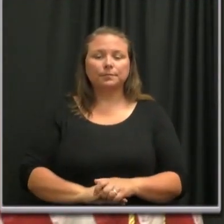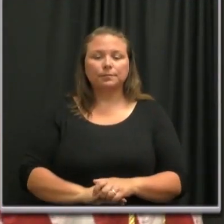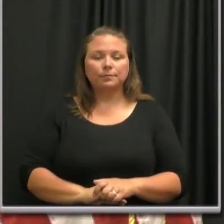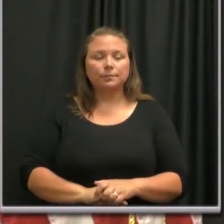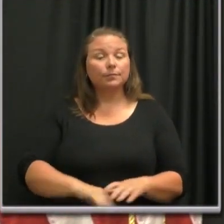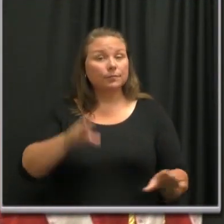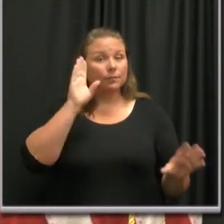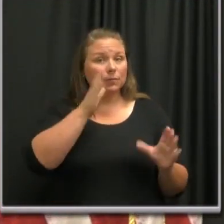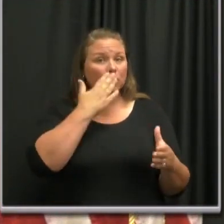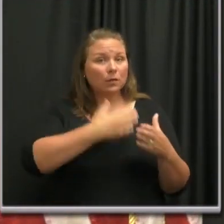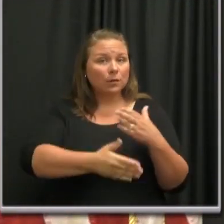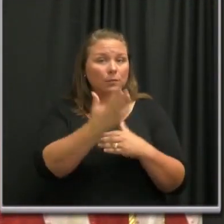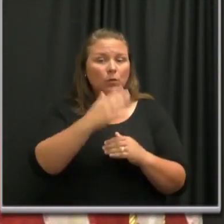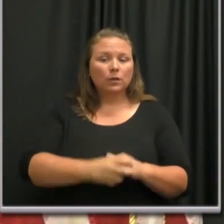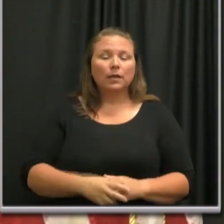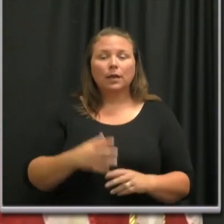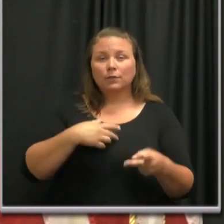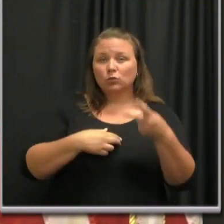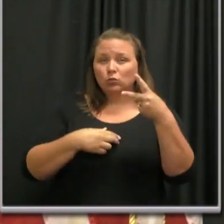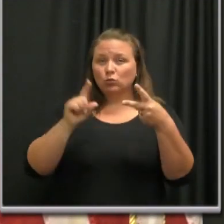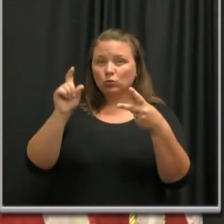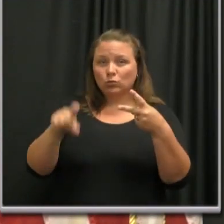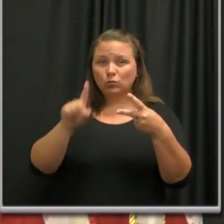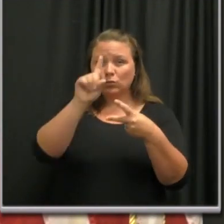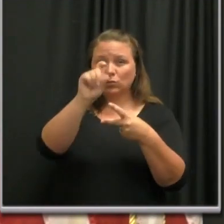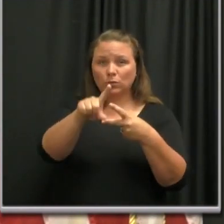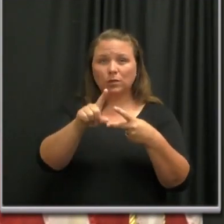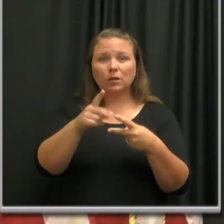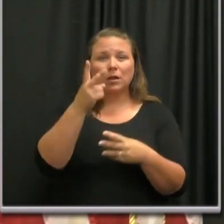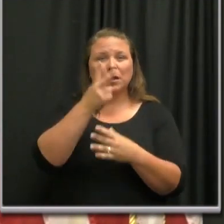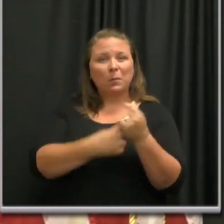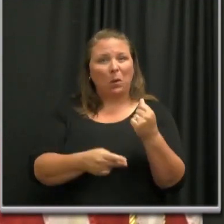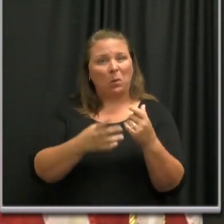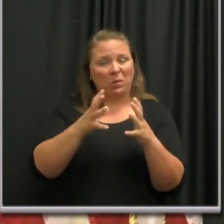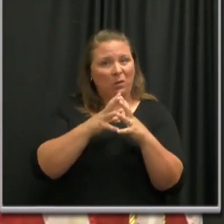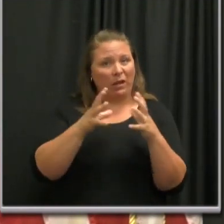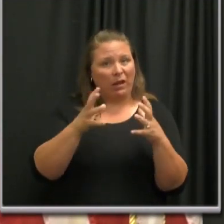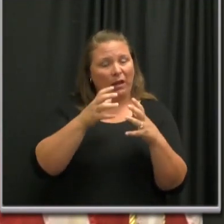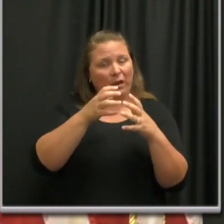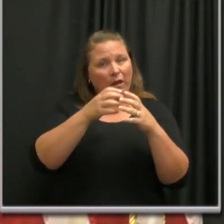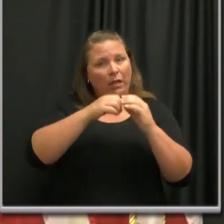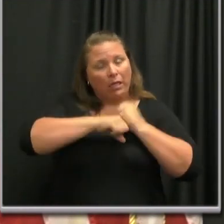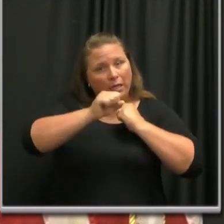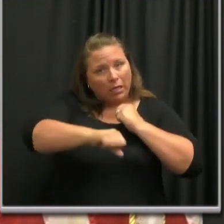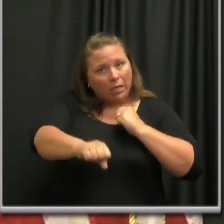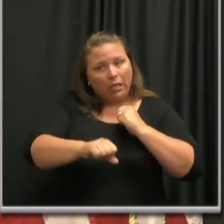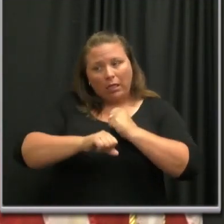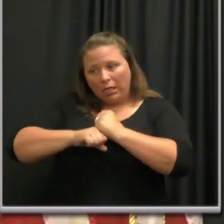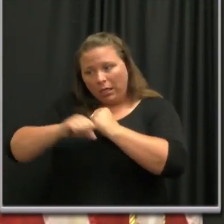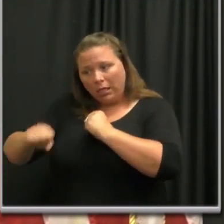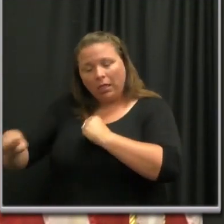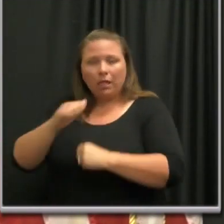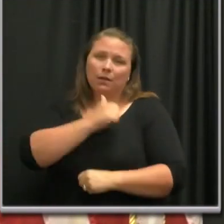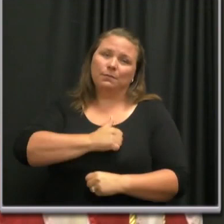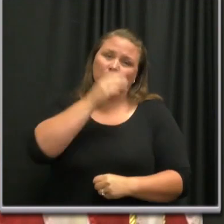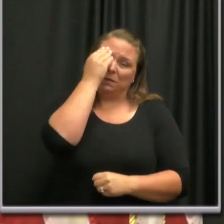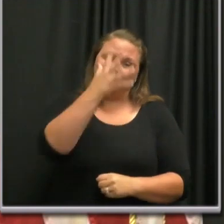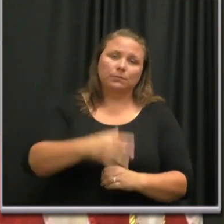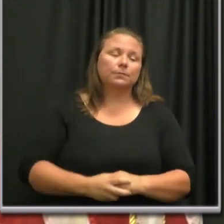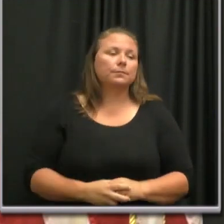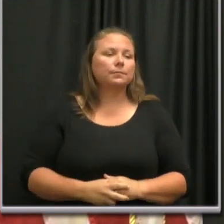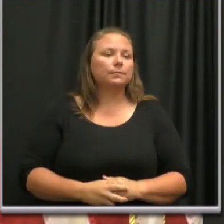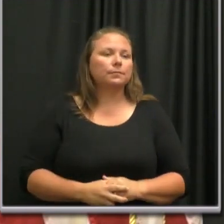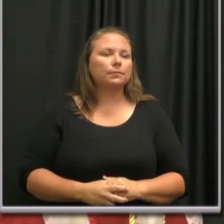Hi, good morning, everyone. I have two questions and both of them are a little bit of a mouthful, so I apologize for that in advance. First,